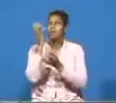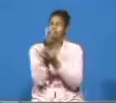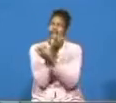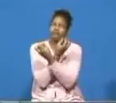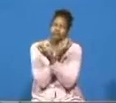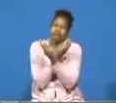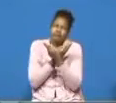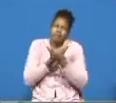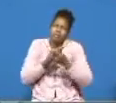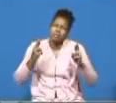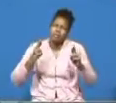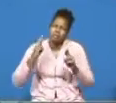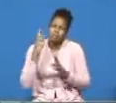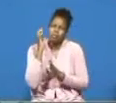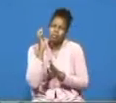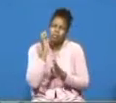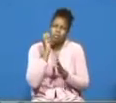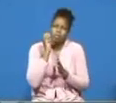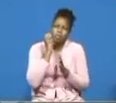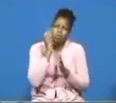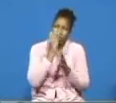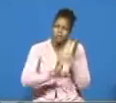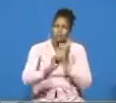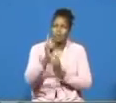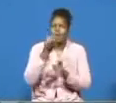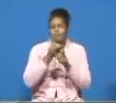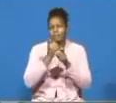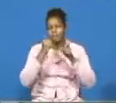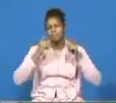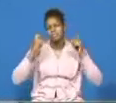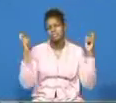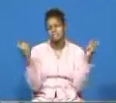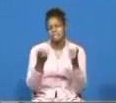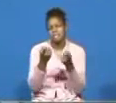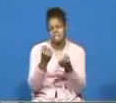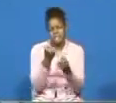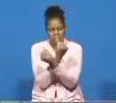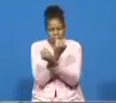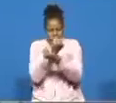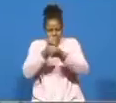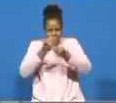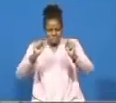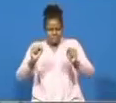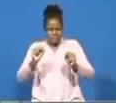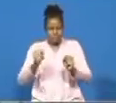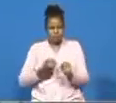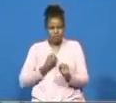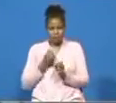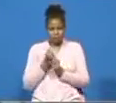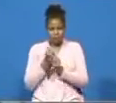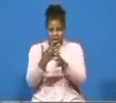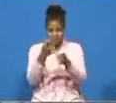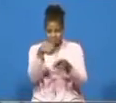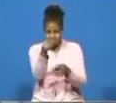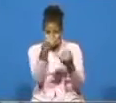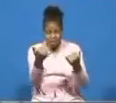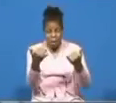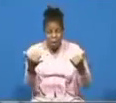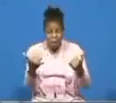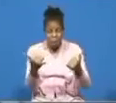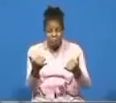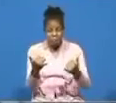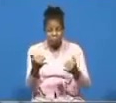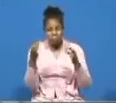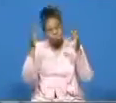somebody from sin that you will save somebody's soul that you will cause them right right now to